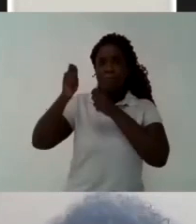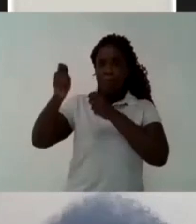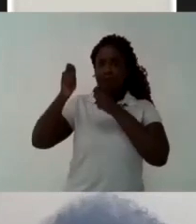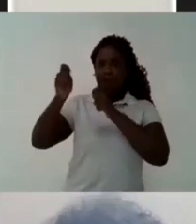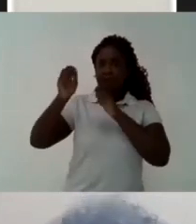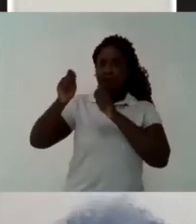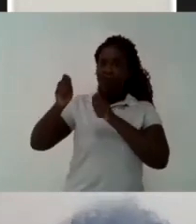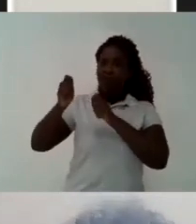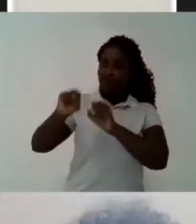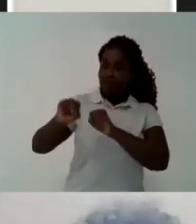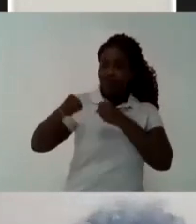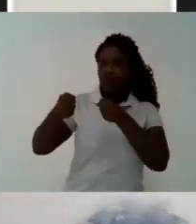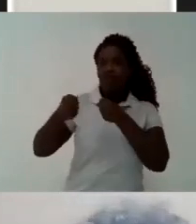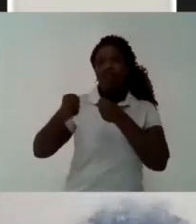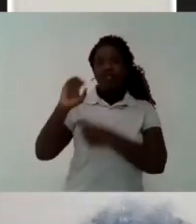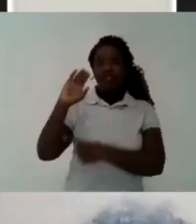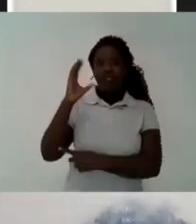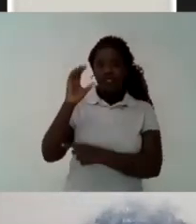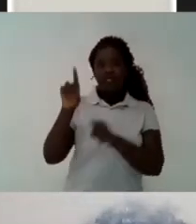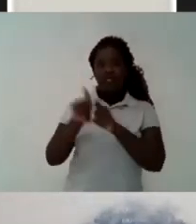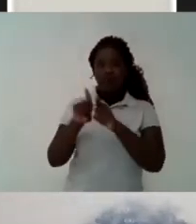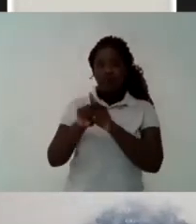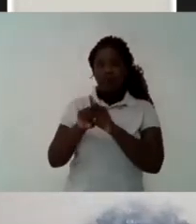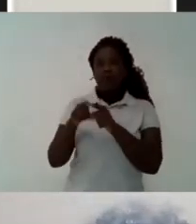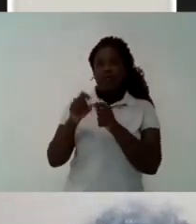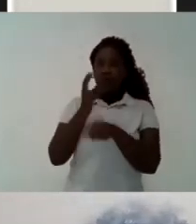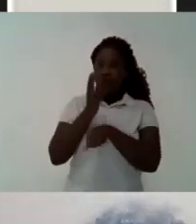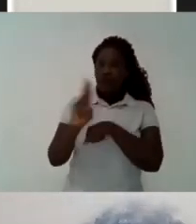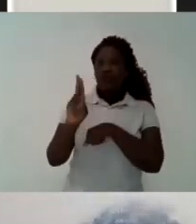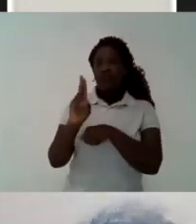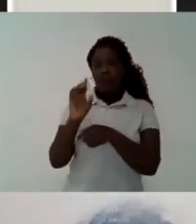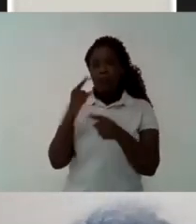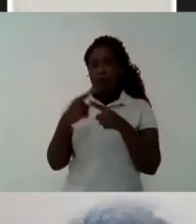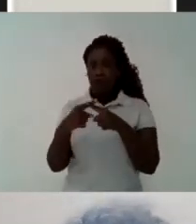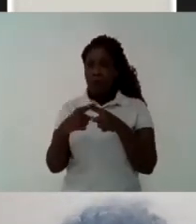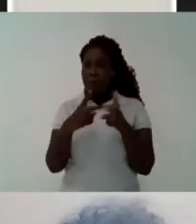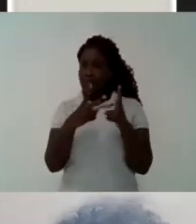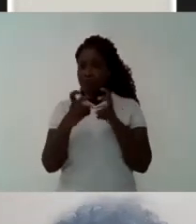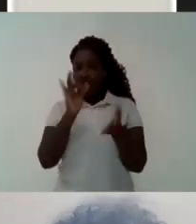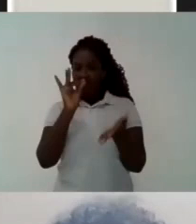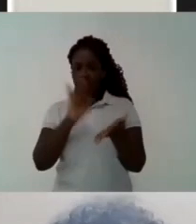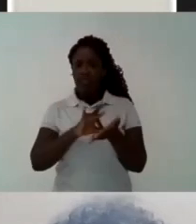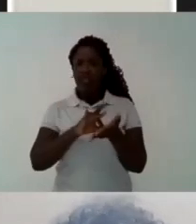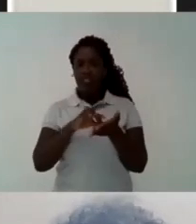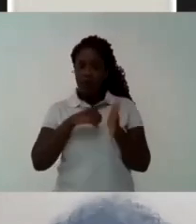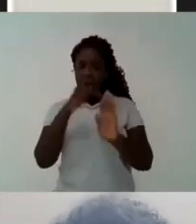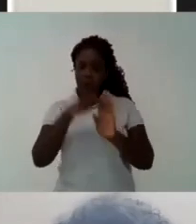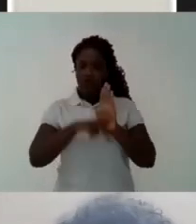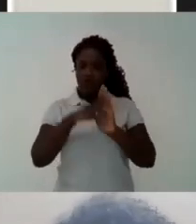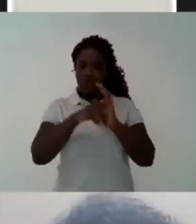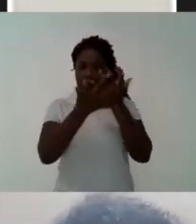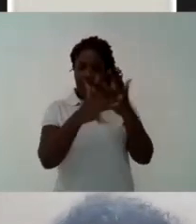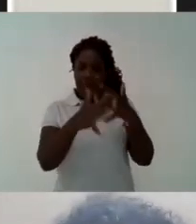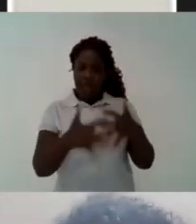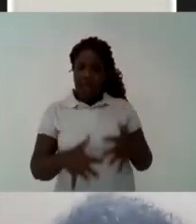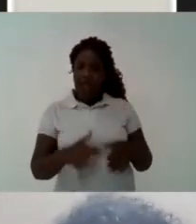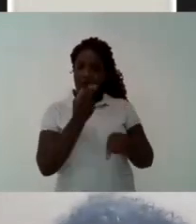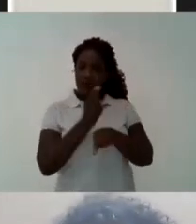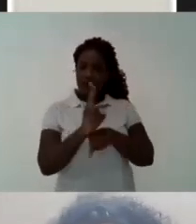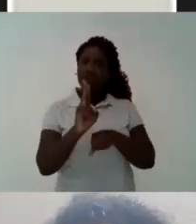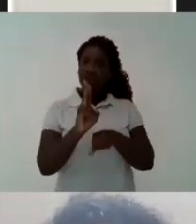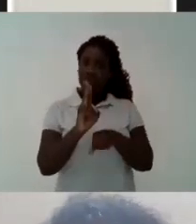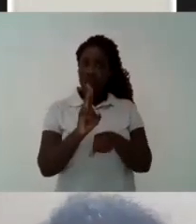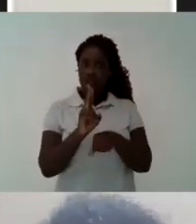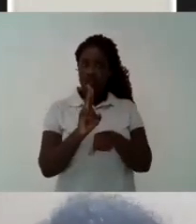you are also contributing somehow to some death in this pandemic